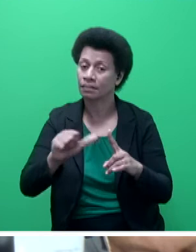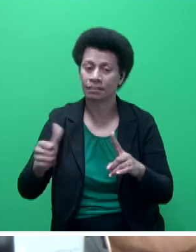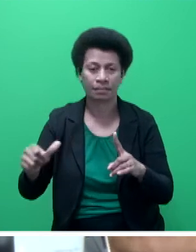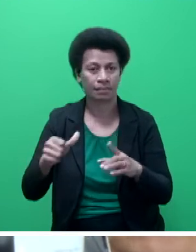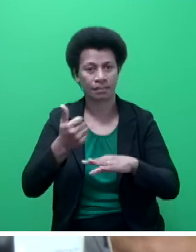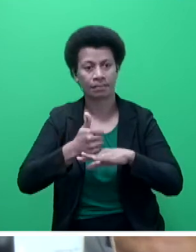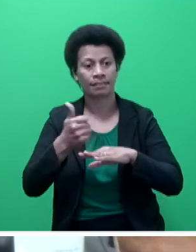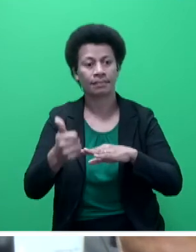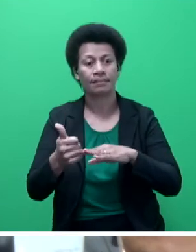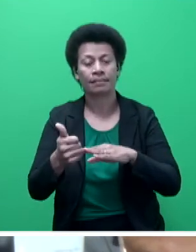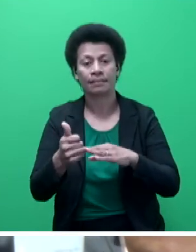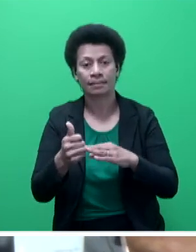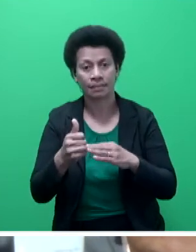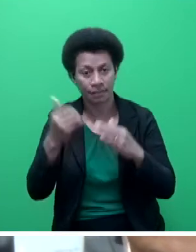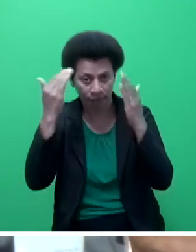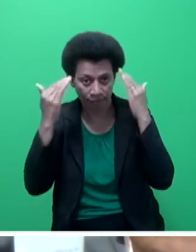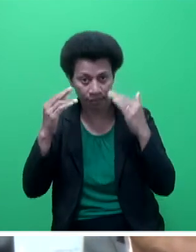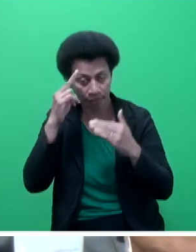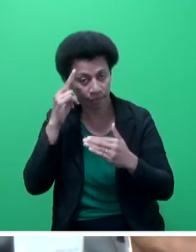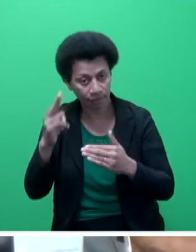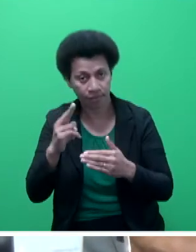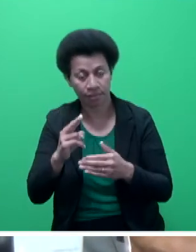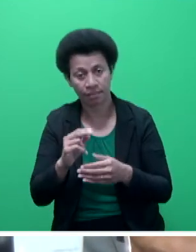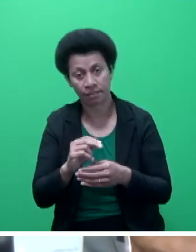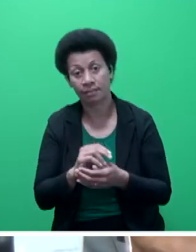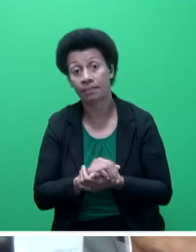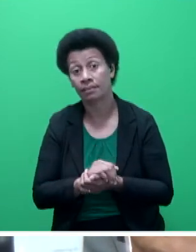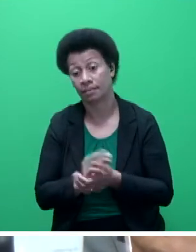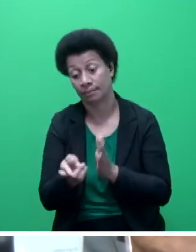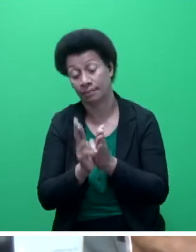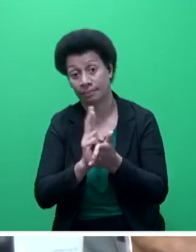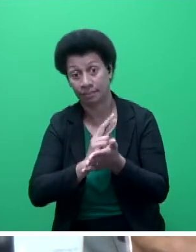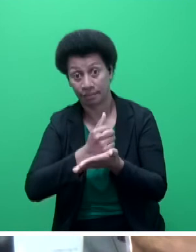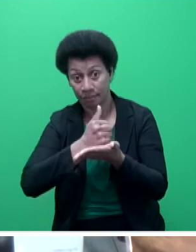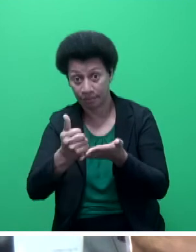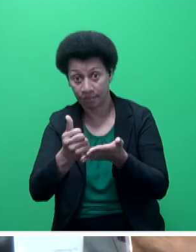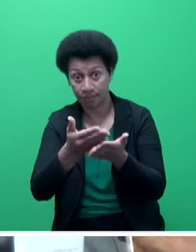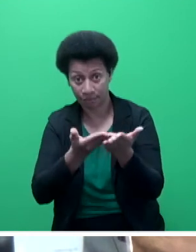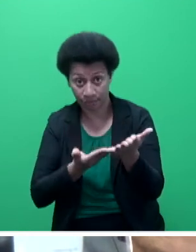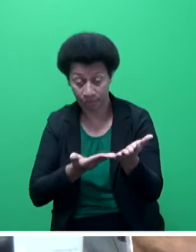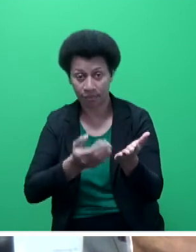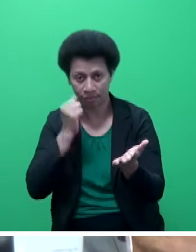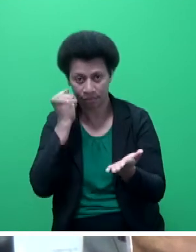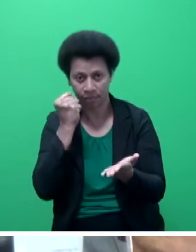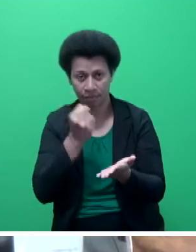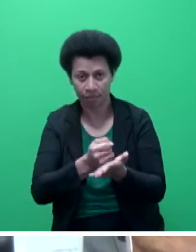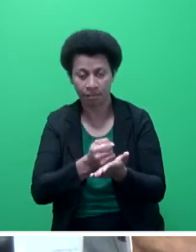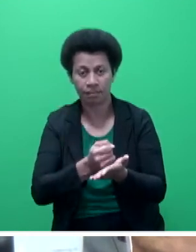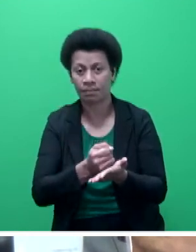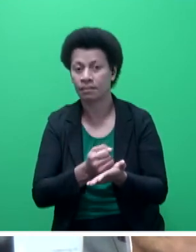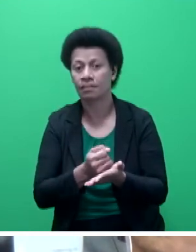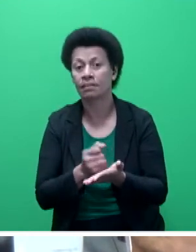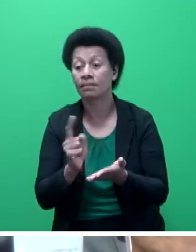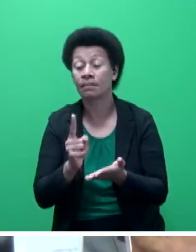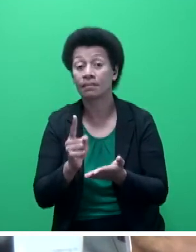and Mr Speaker, the take home point of course is this, the revised figures, it confirms, it confirms what